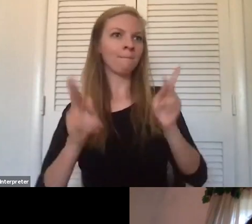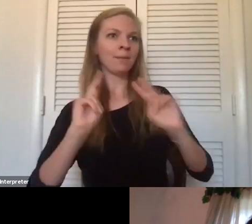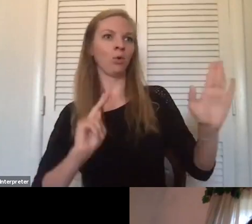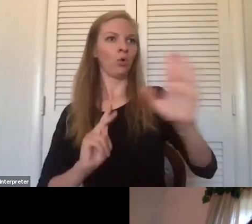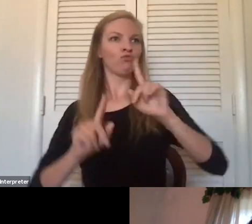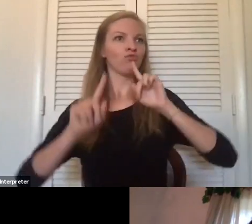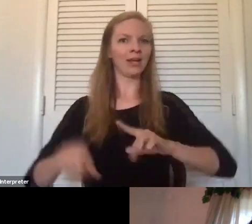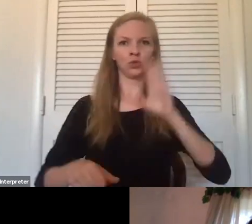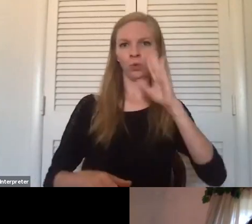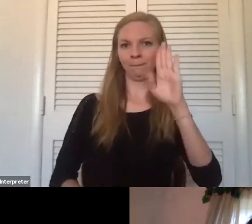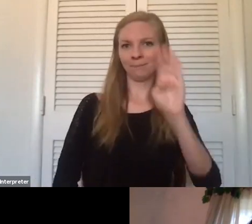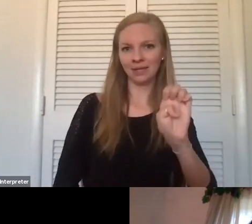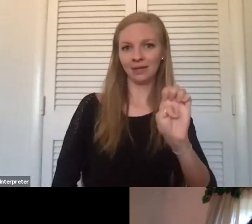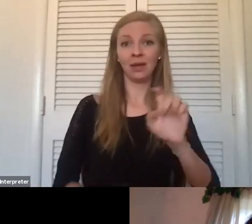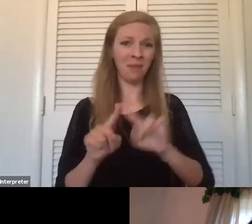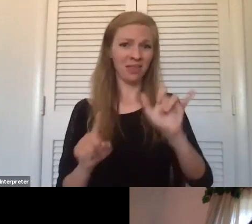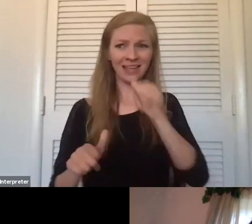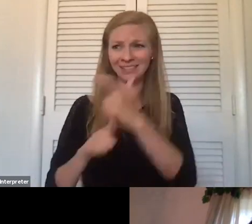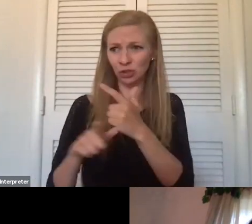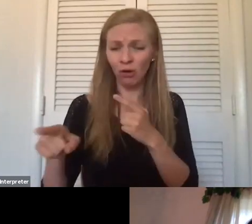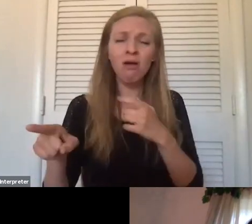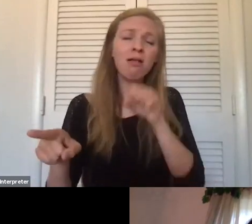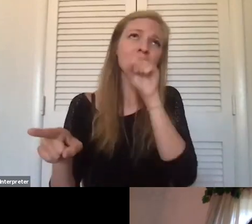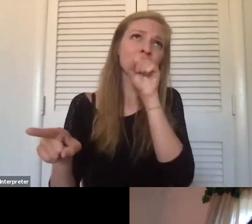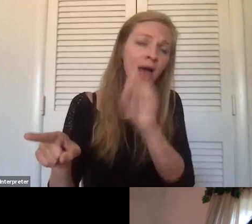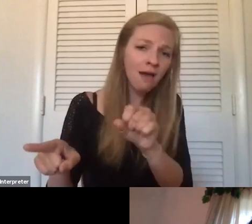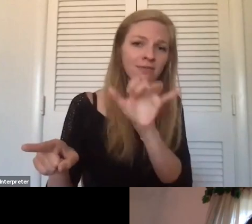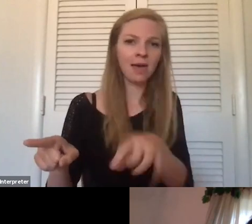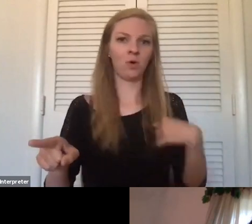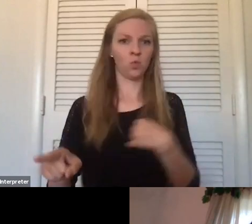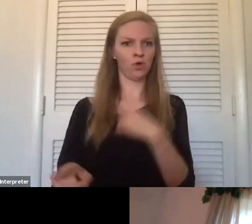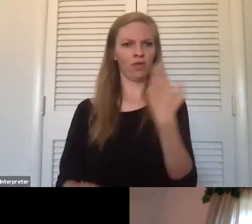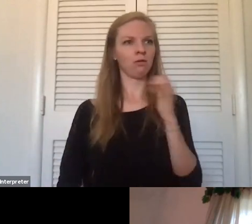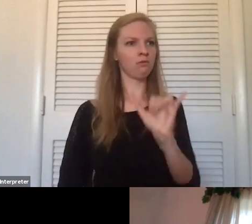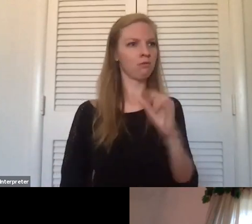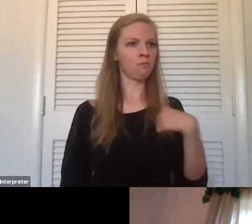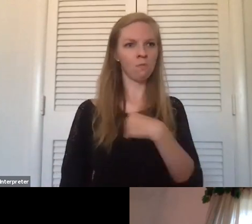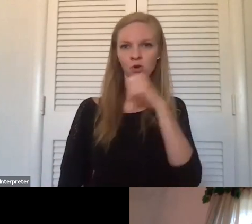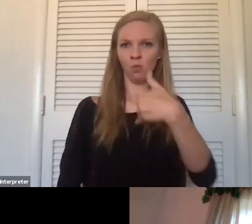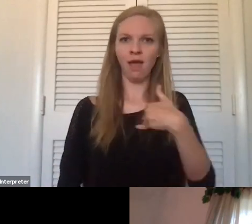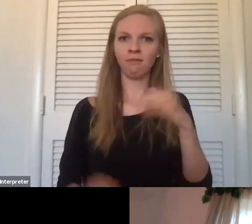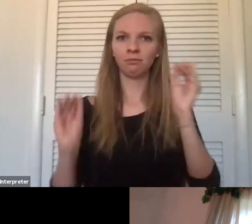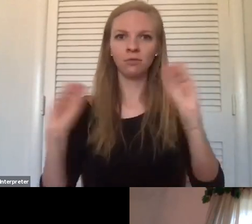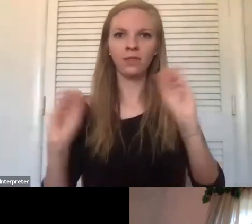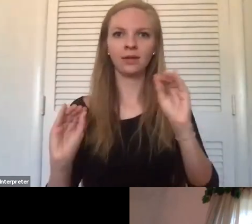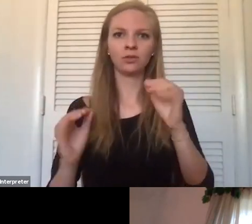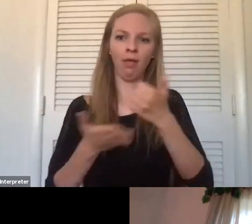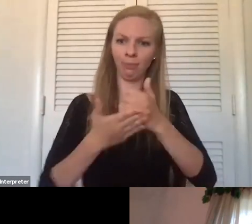loved it. But we realized we didn't have anything to accommodate children that have special needs.